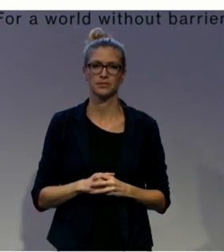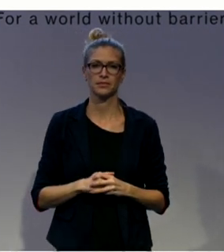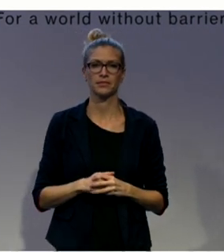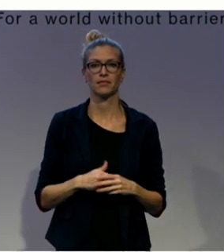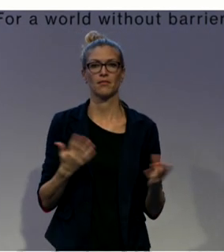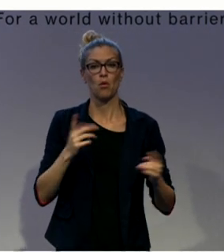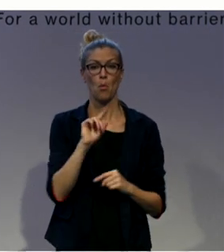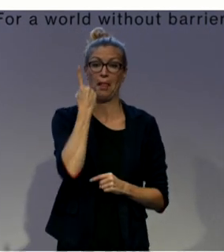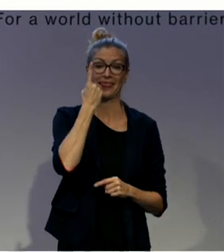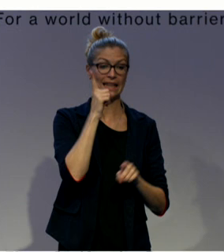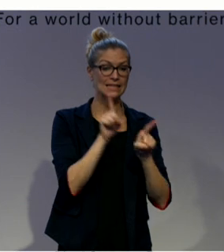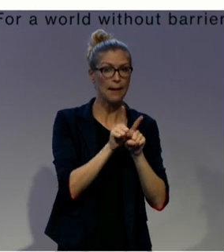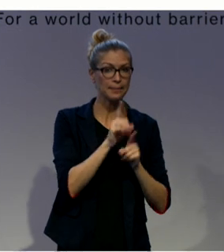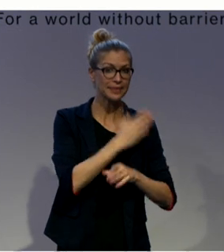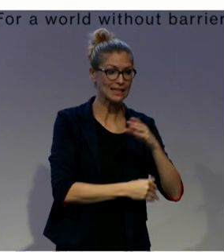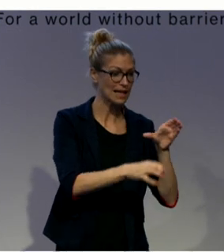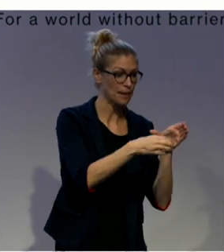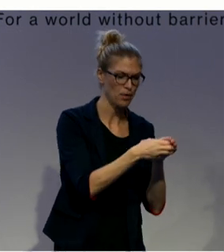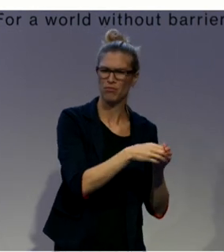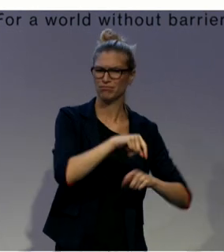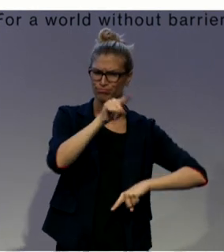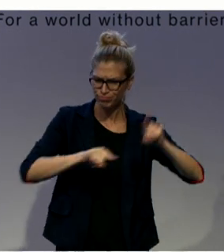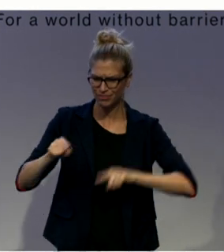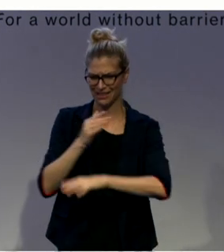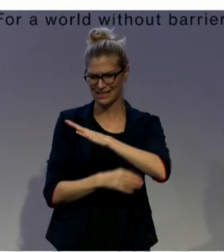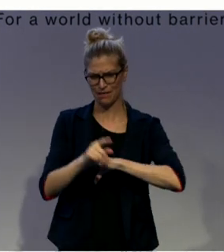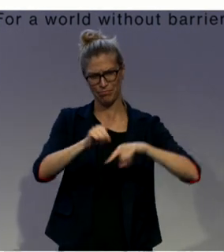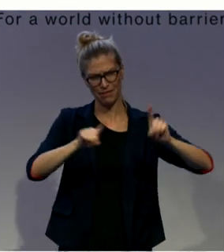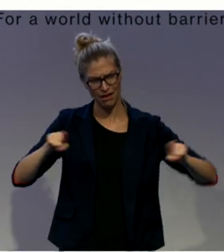to talk to each other for the first time as well.